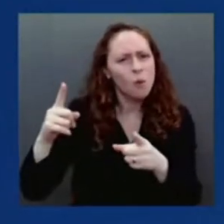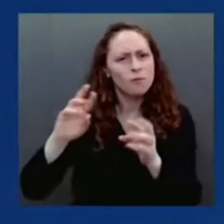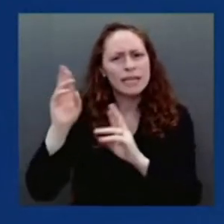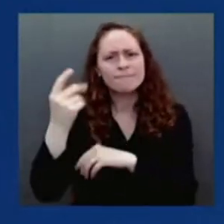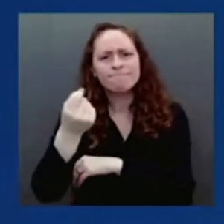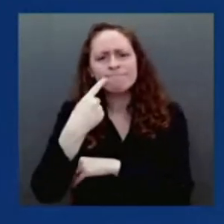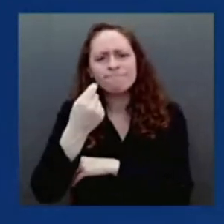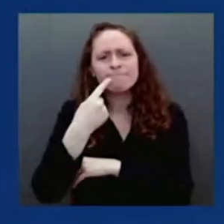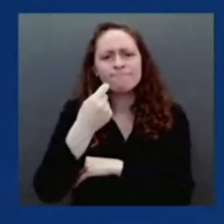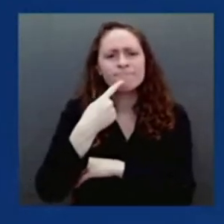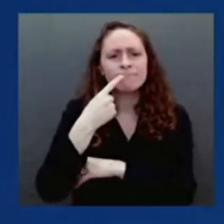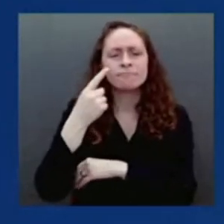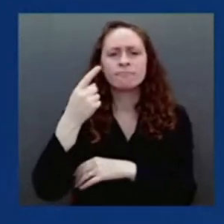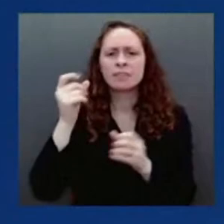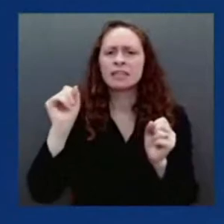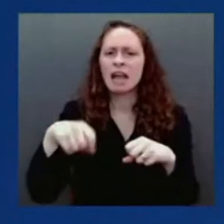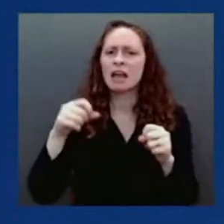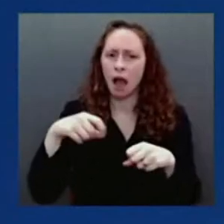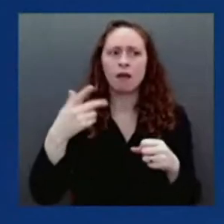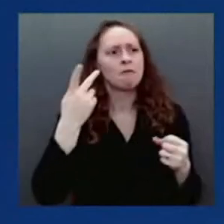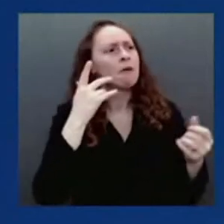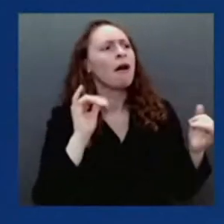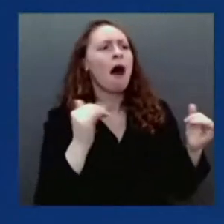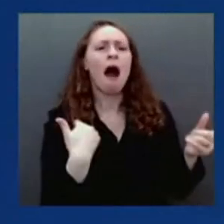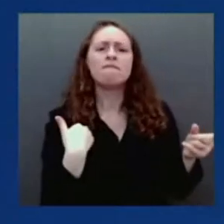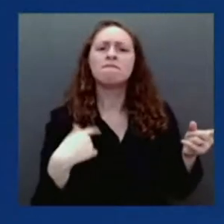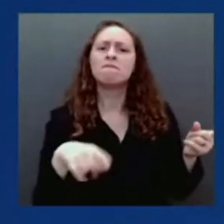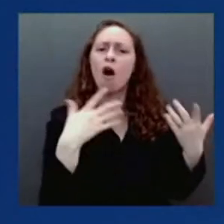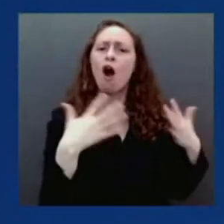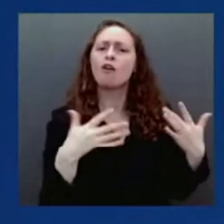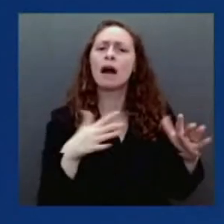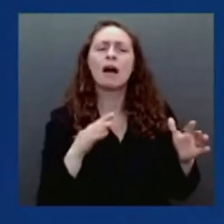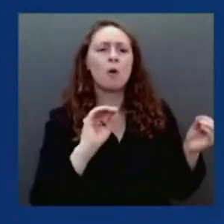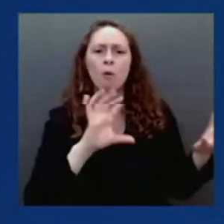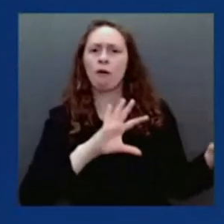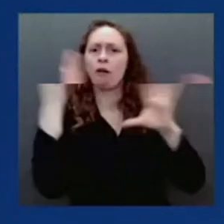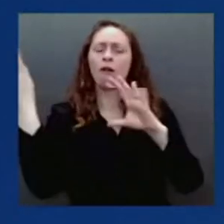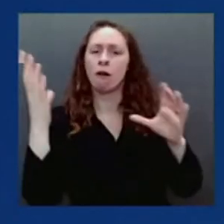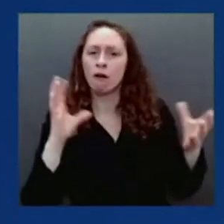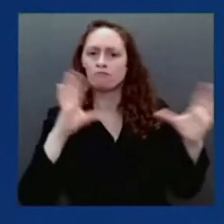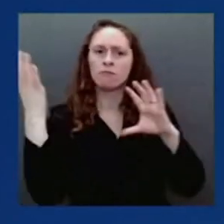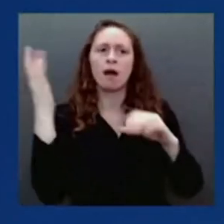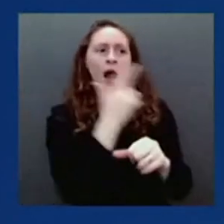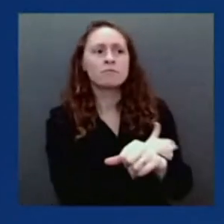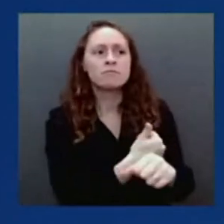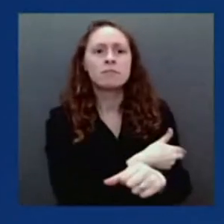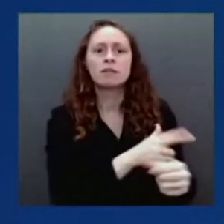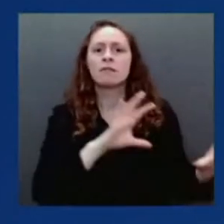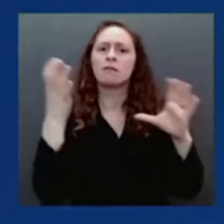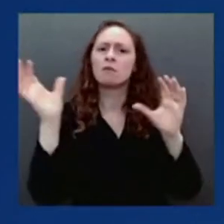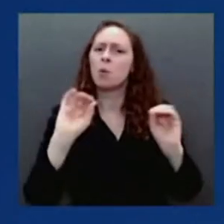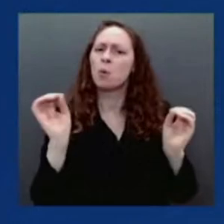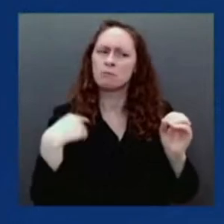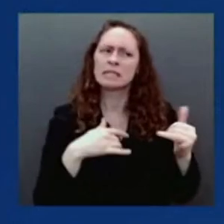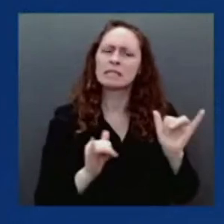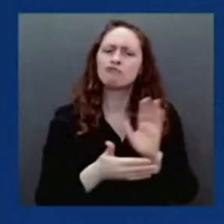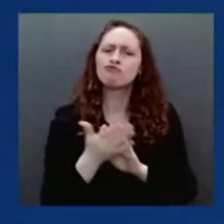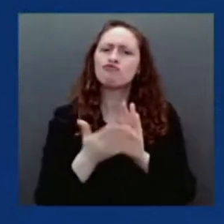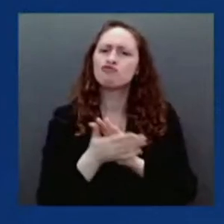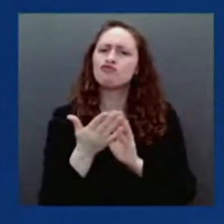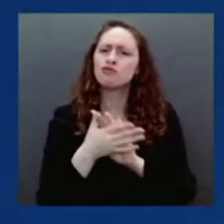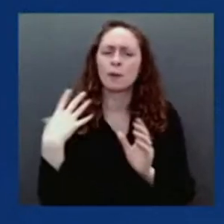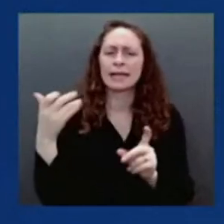to challenging the entire healthcare delivery system. That's where we want to be. And I believe that we will get there hopefully